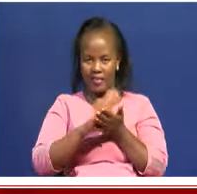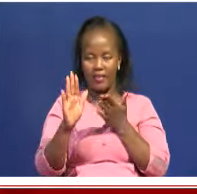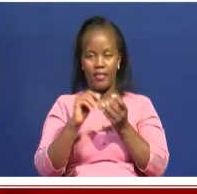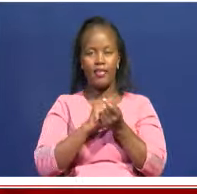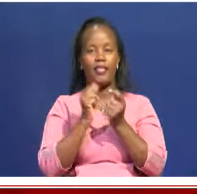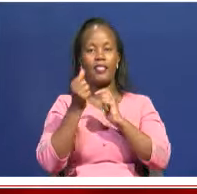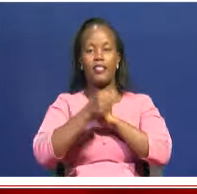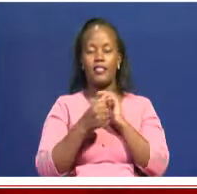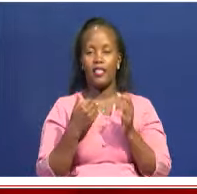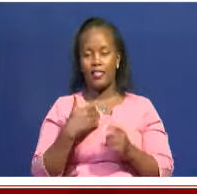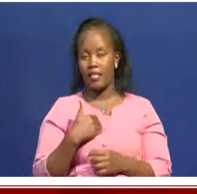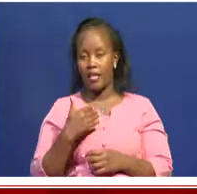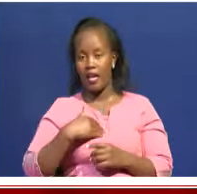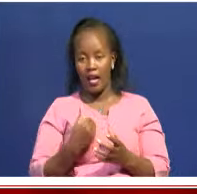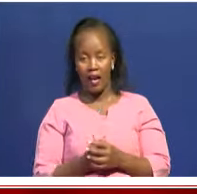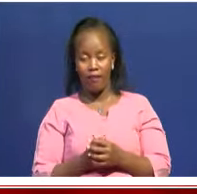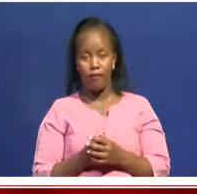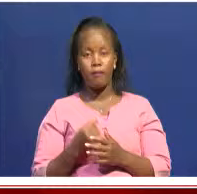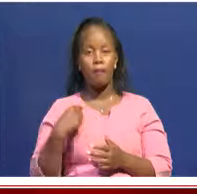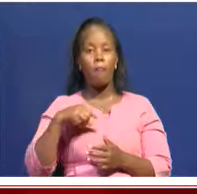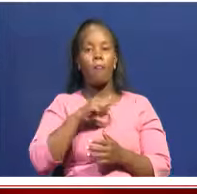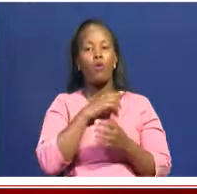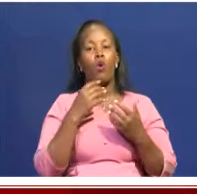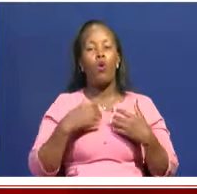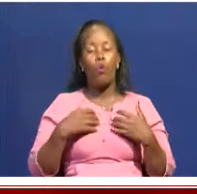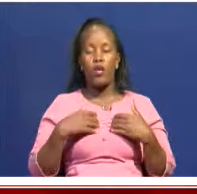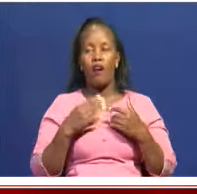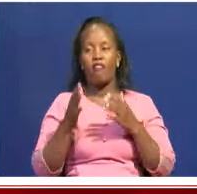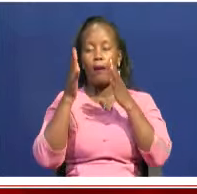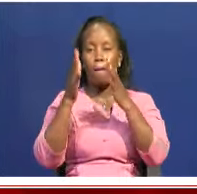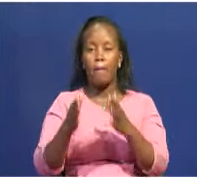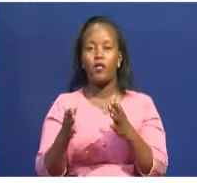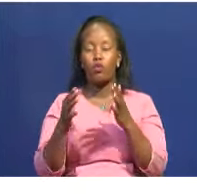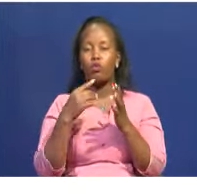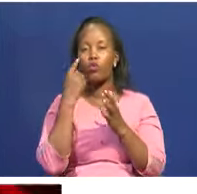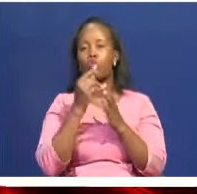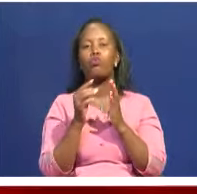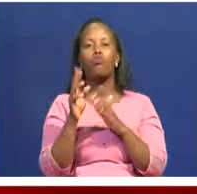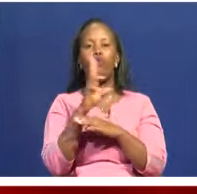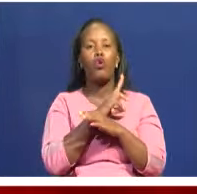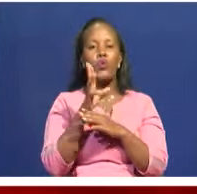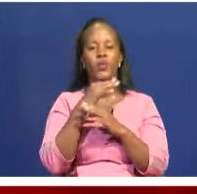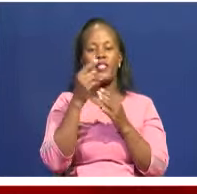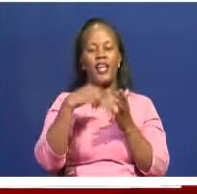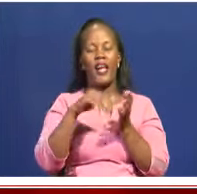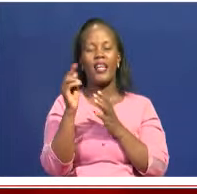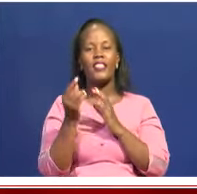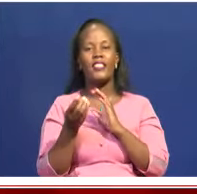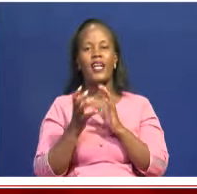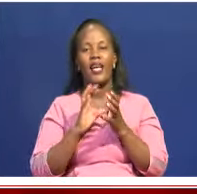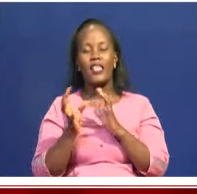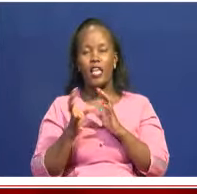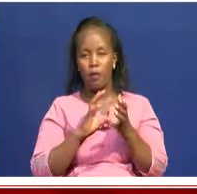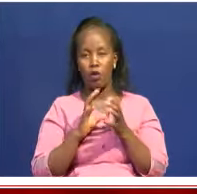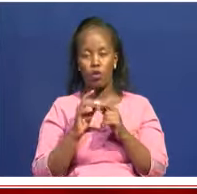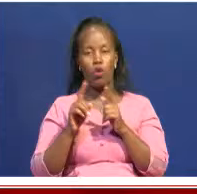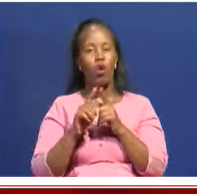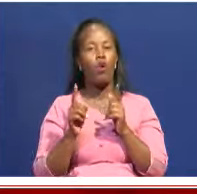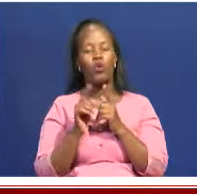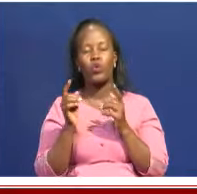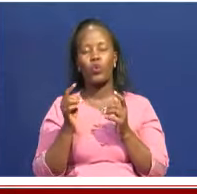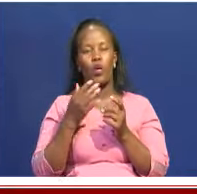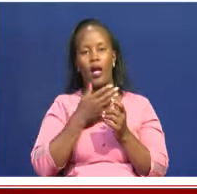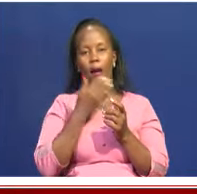do is we have scientists who specifically use the right chemicals and use the right combination